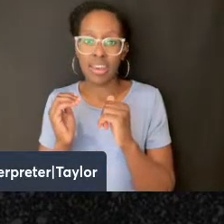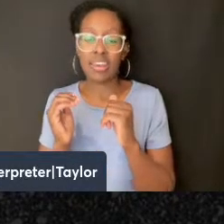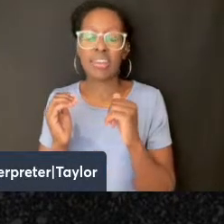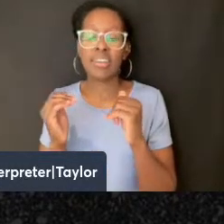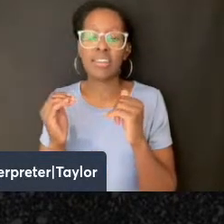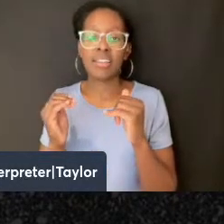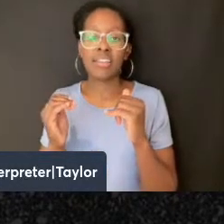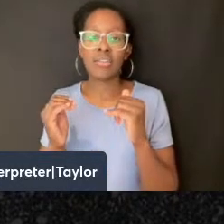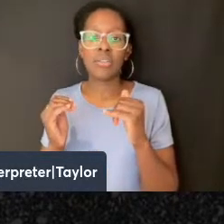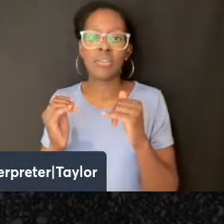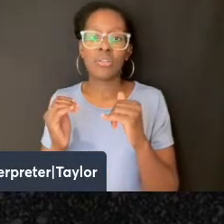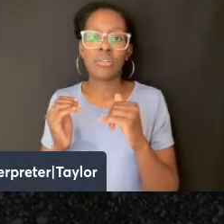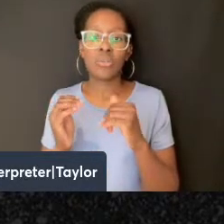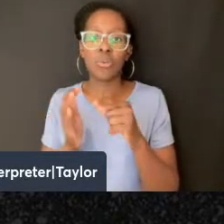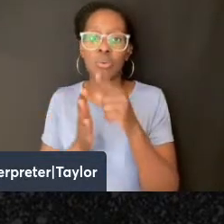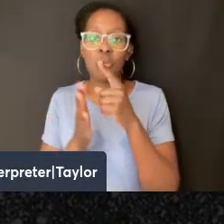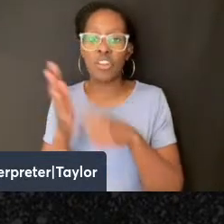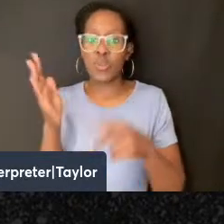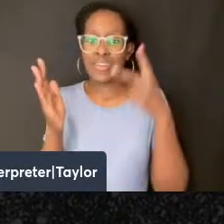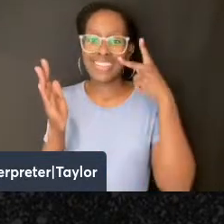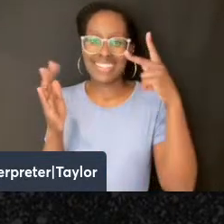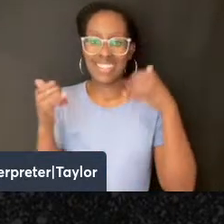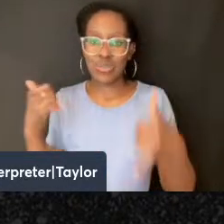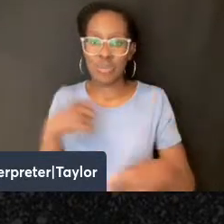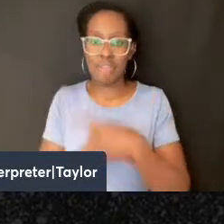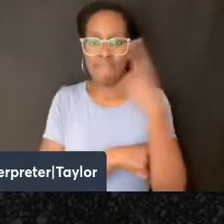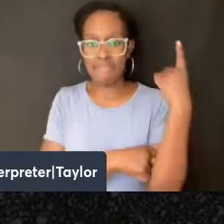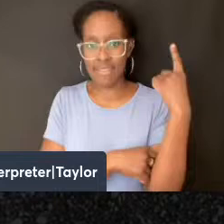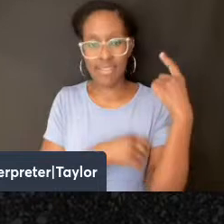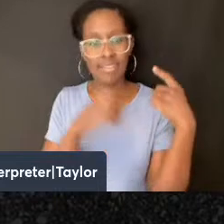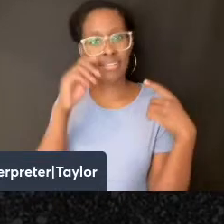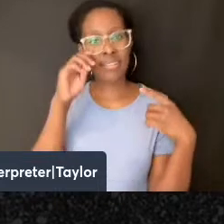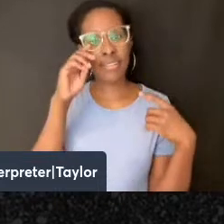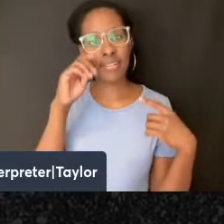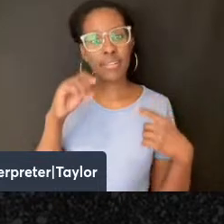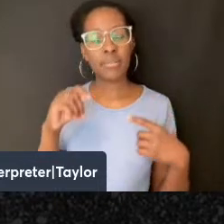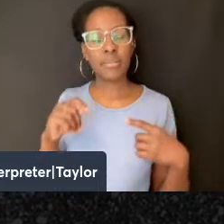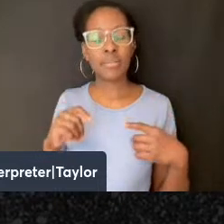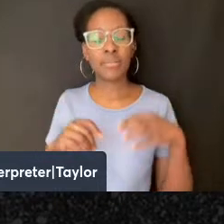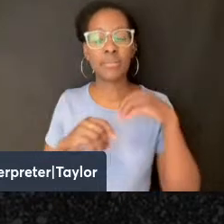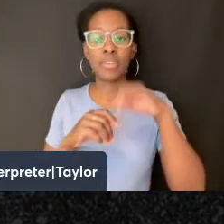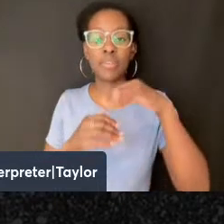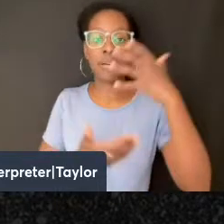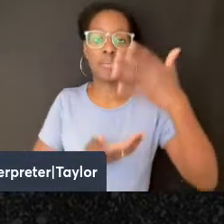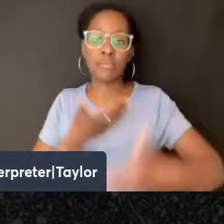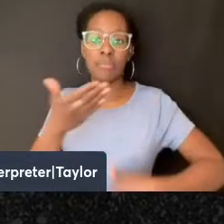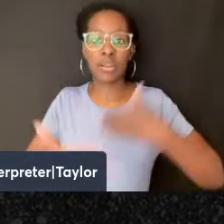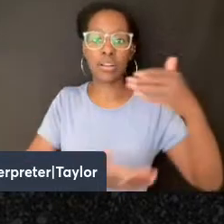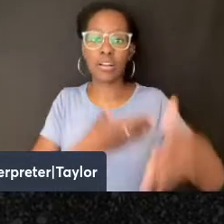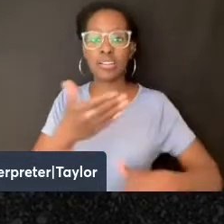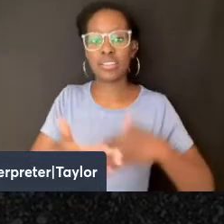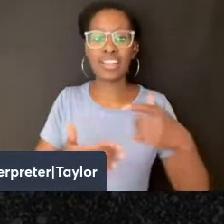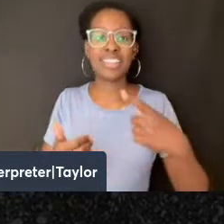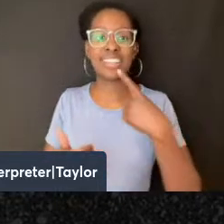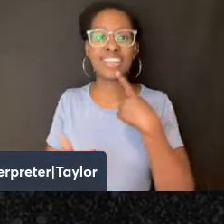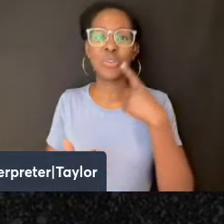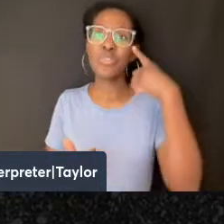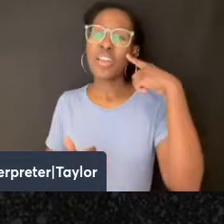hegemonic and seem, and in that process has sort of presented itself as always having been that way.